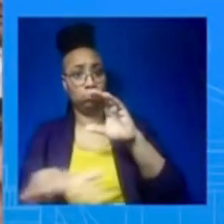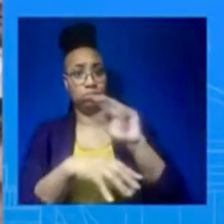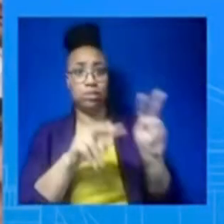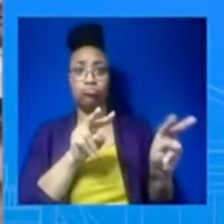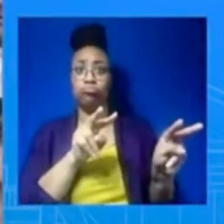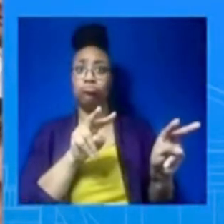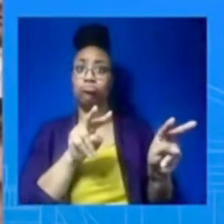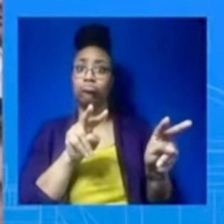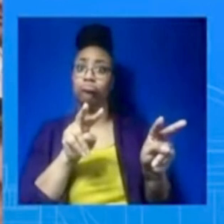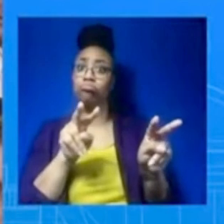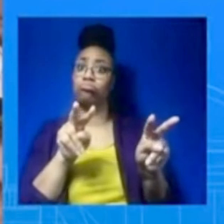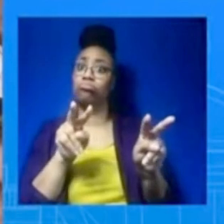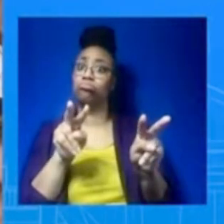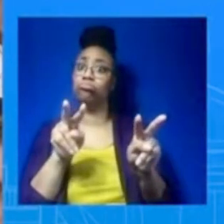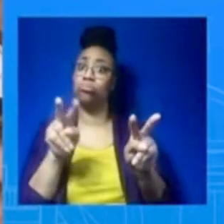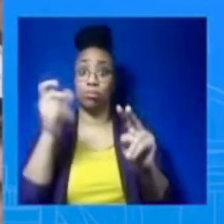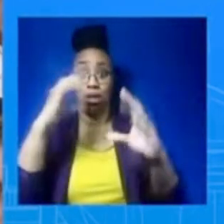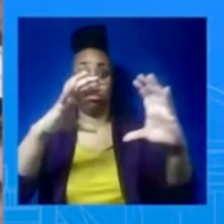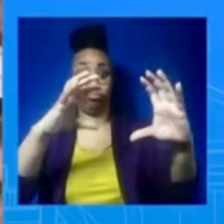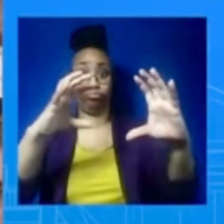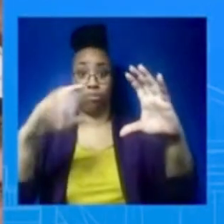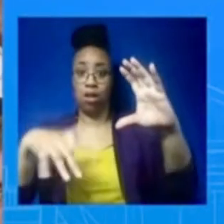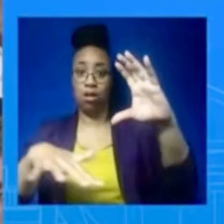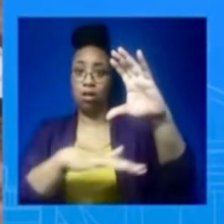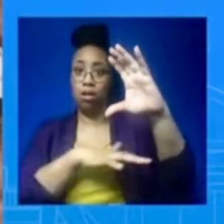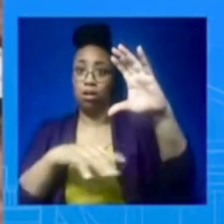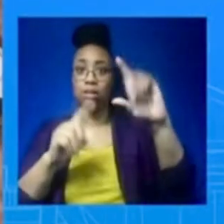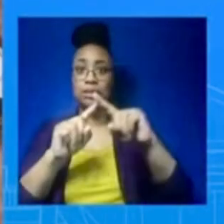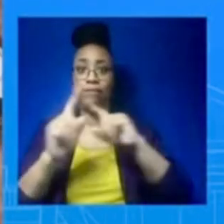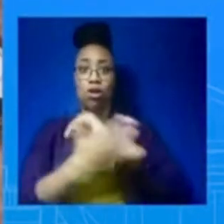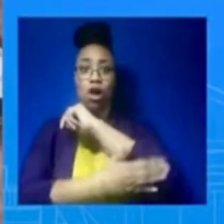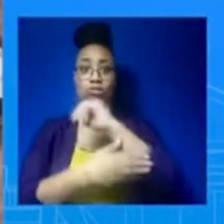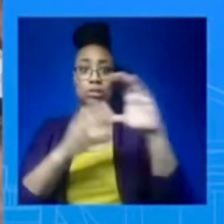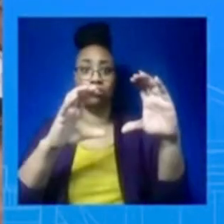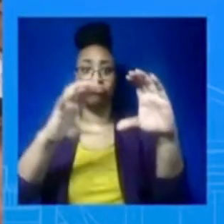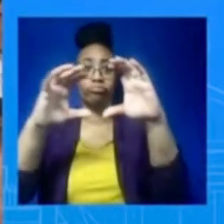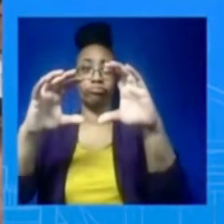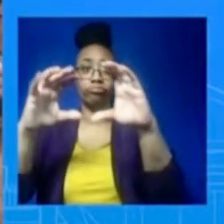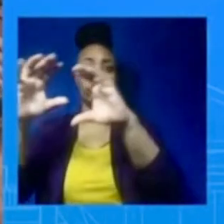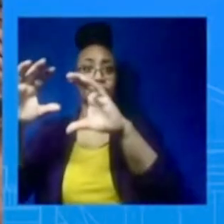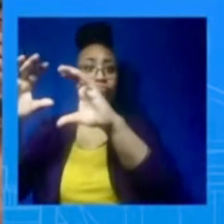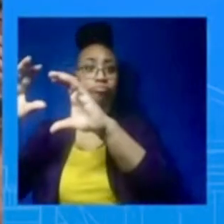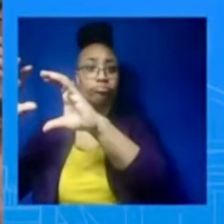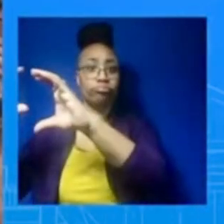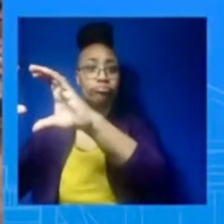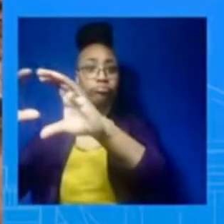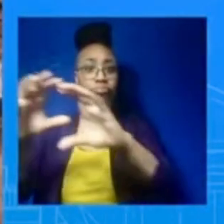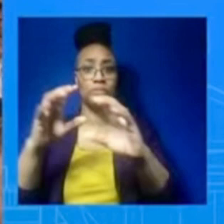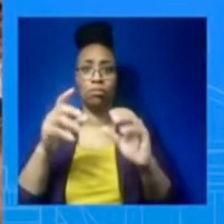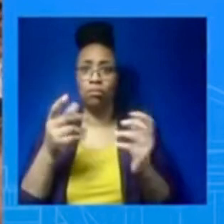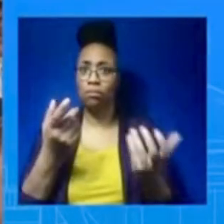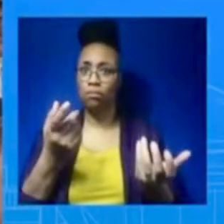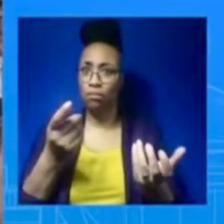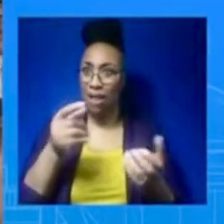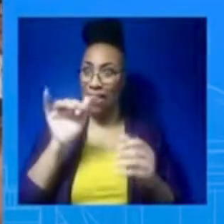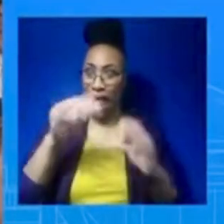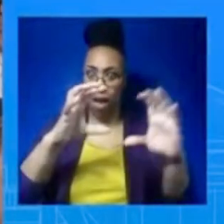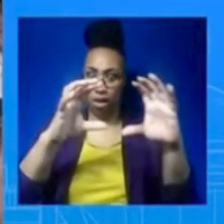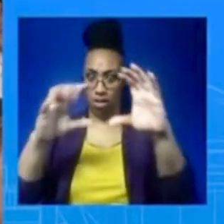wanted to see with that balloon, and who then presided over a series of missions in which